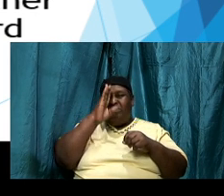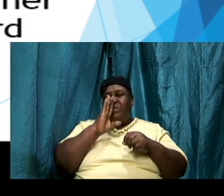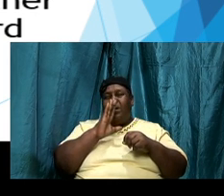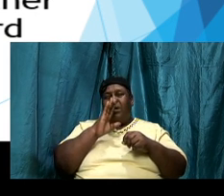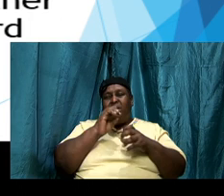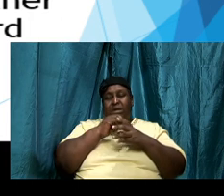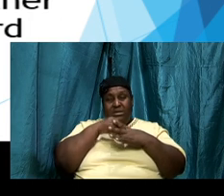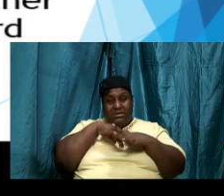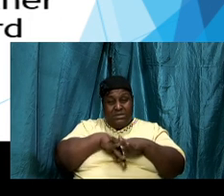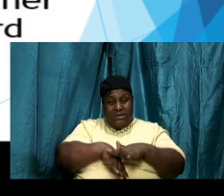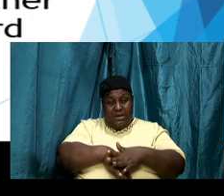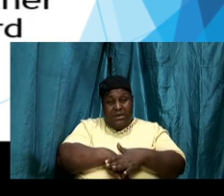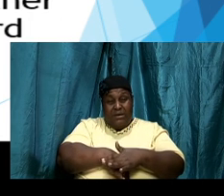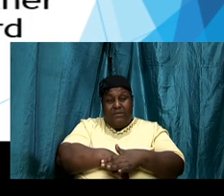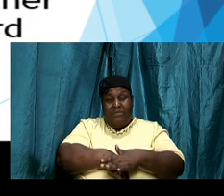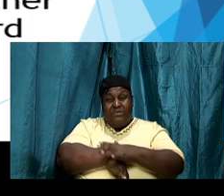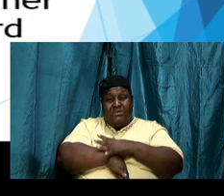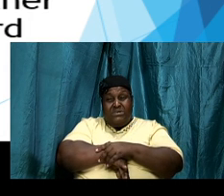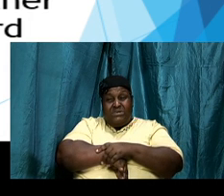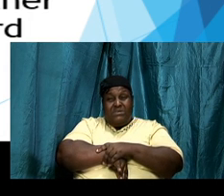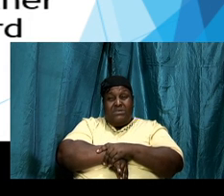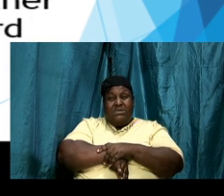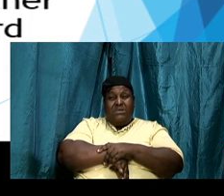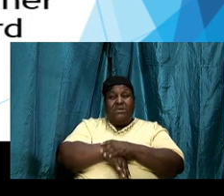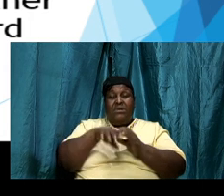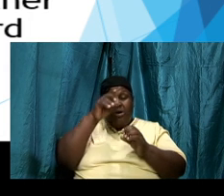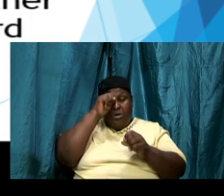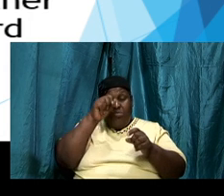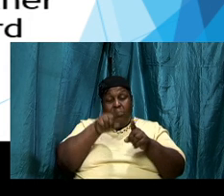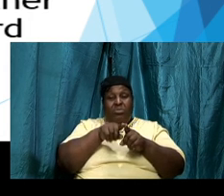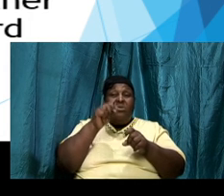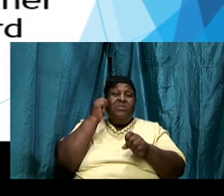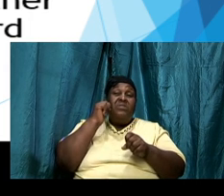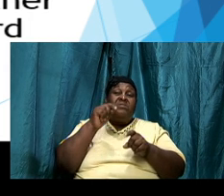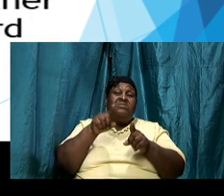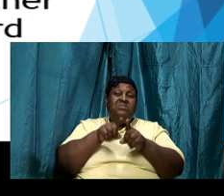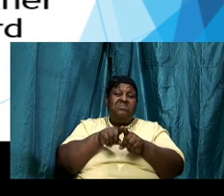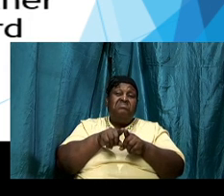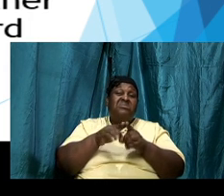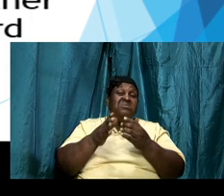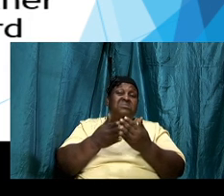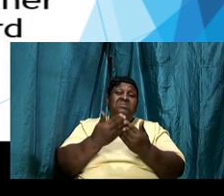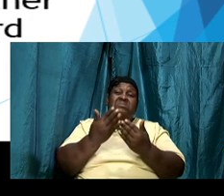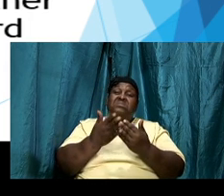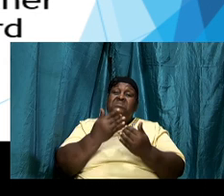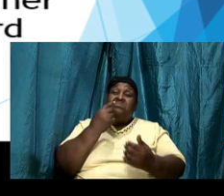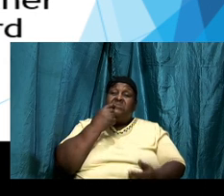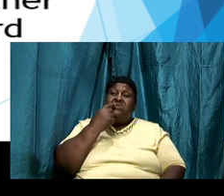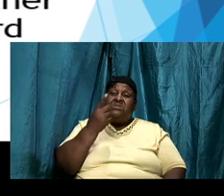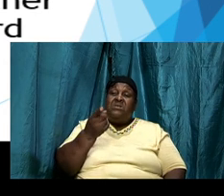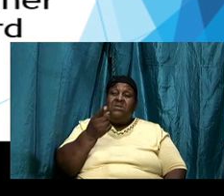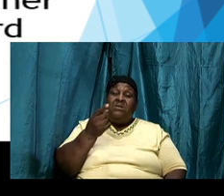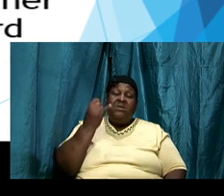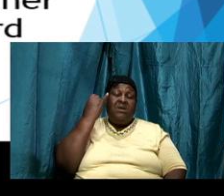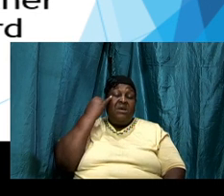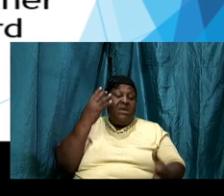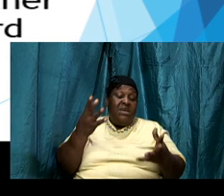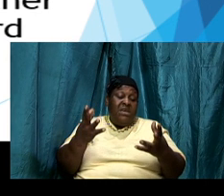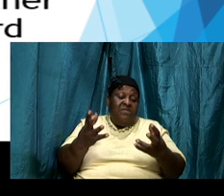brothers and sisters I am simply saying if we want to break